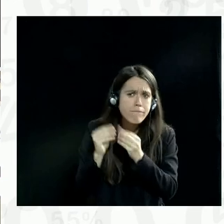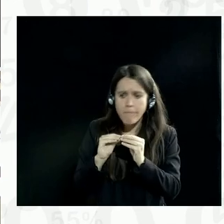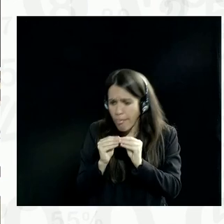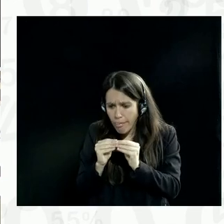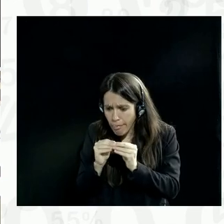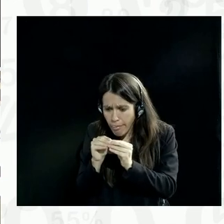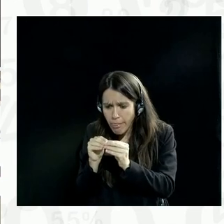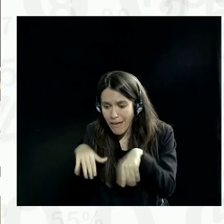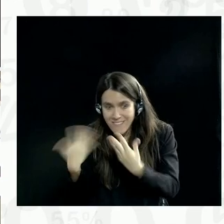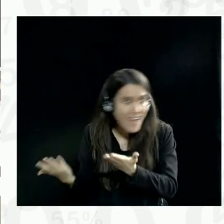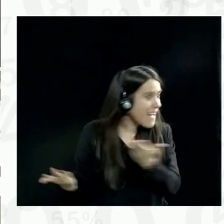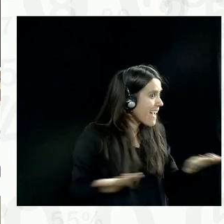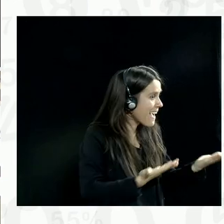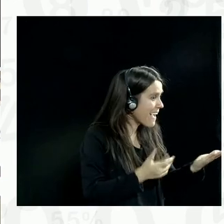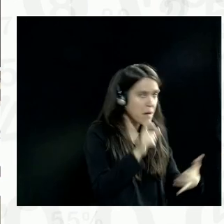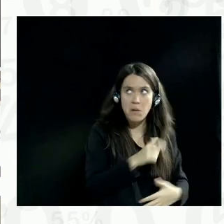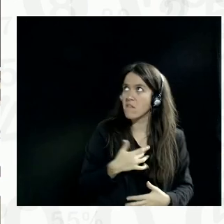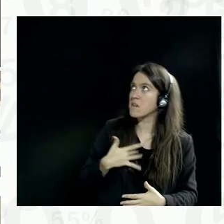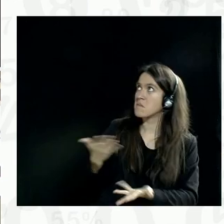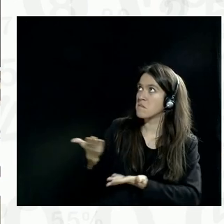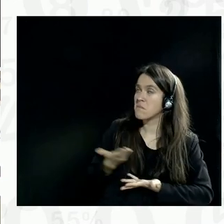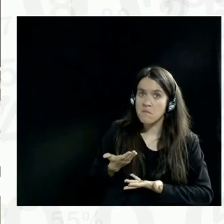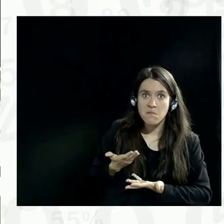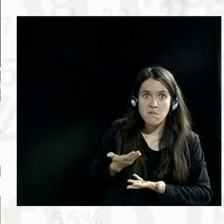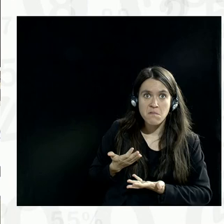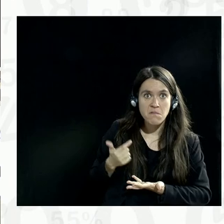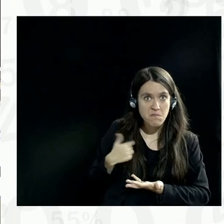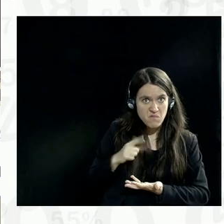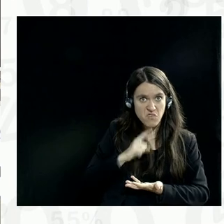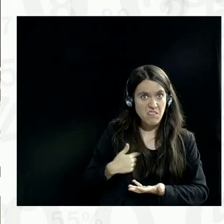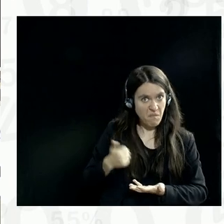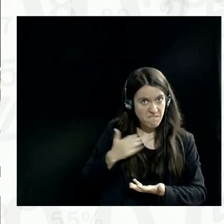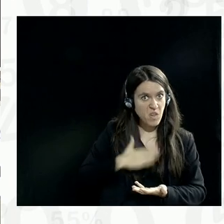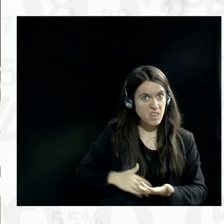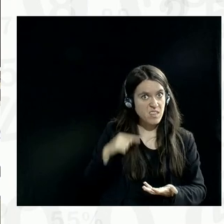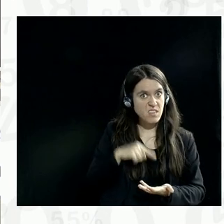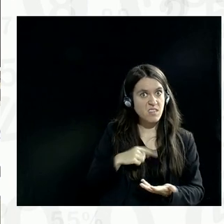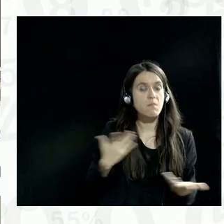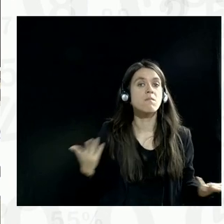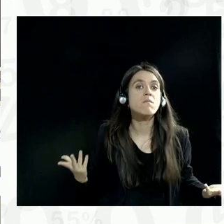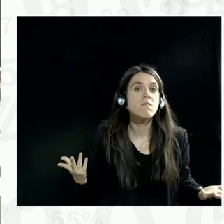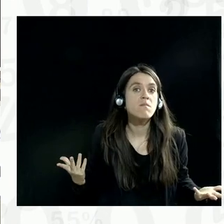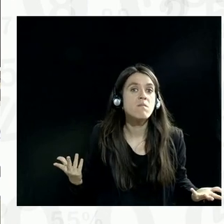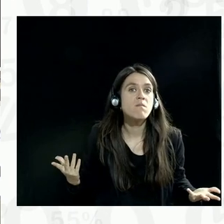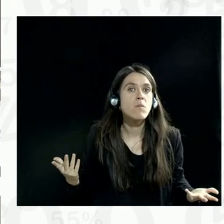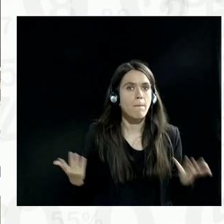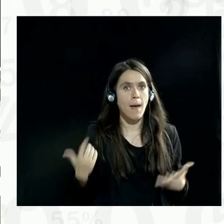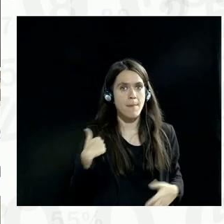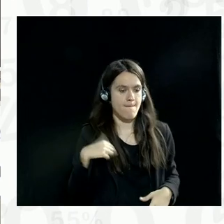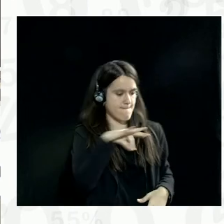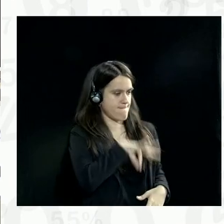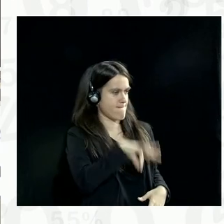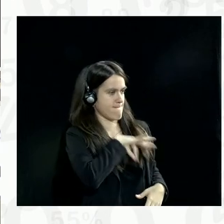So at the end of the day, is that really benefiting the citizen, the individual, or is it really profit-making?